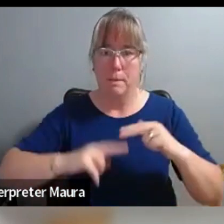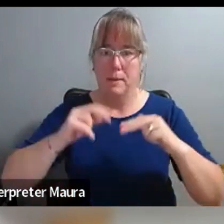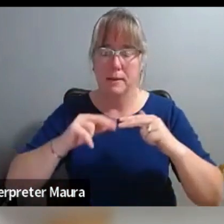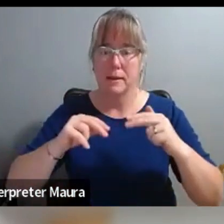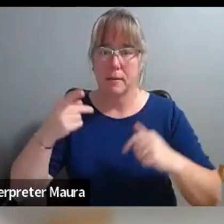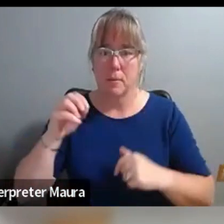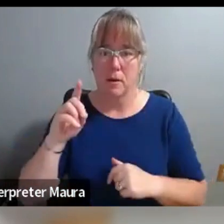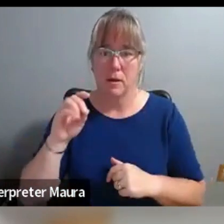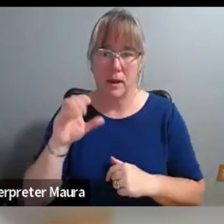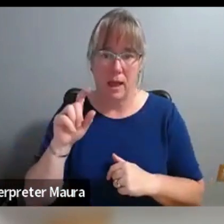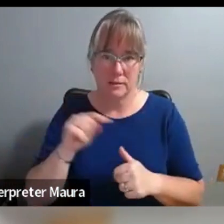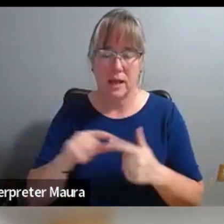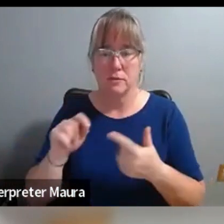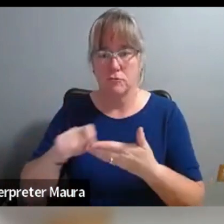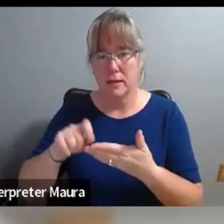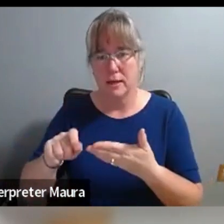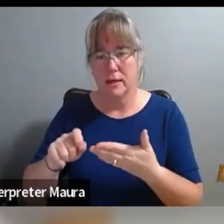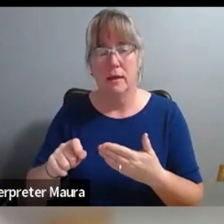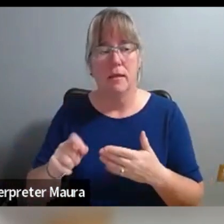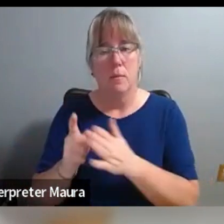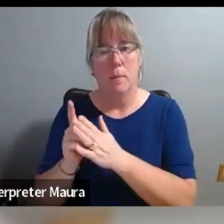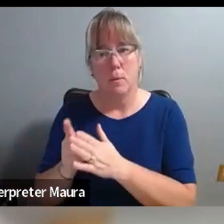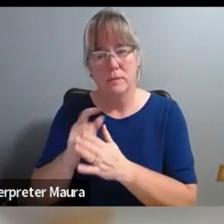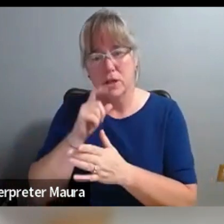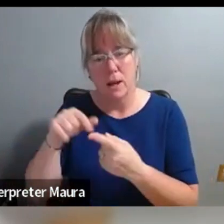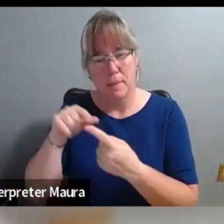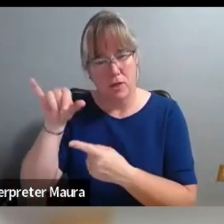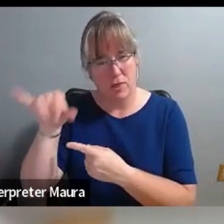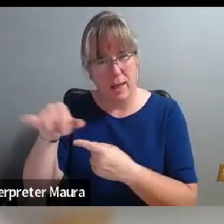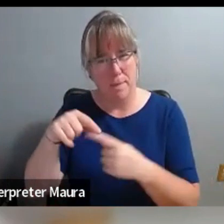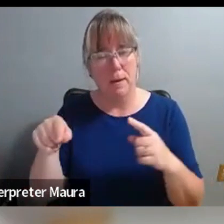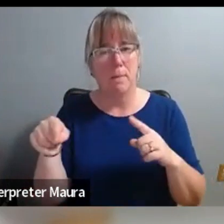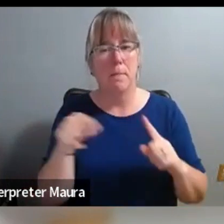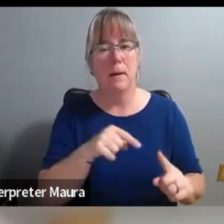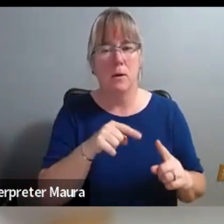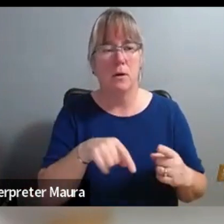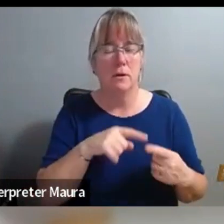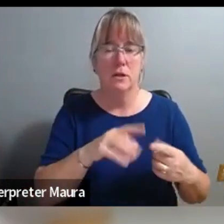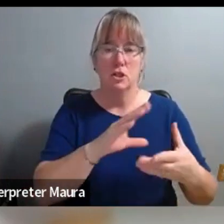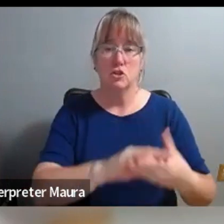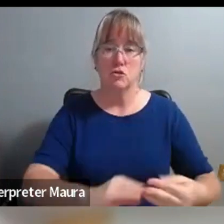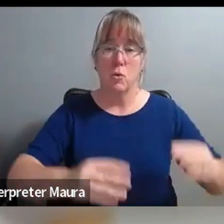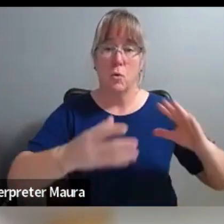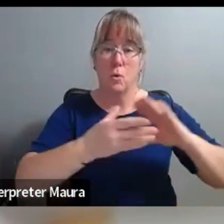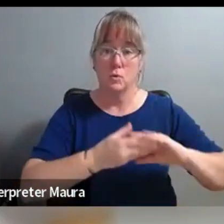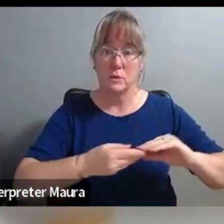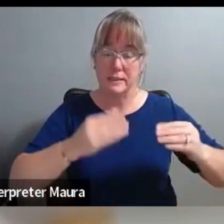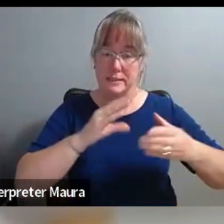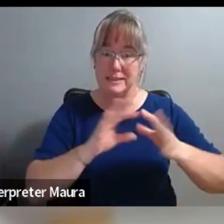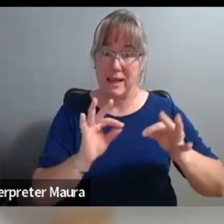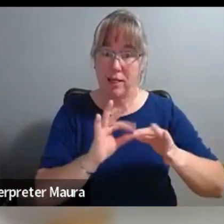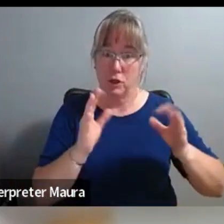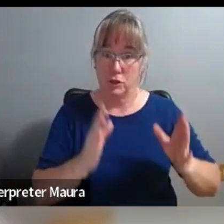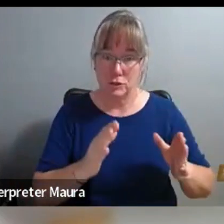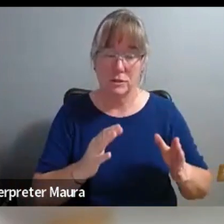there were a couple of moments that were less about that maybe, and more about just like as storytellers is what we're doing